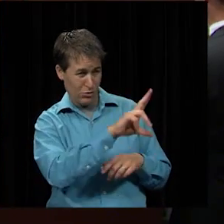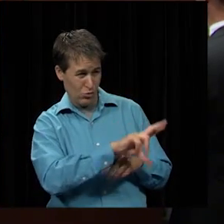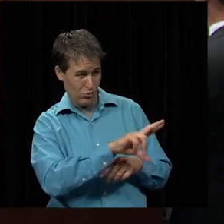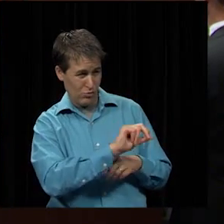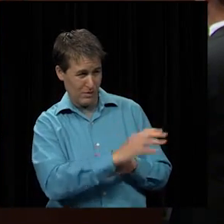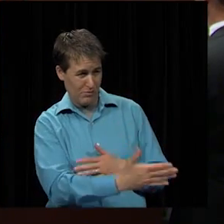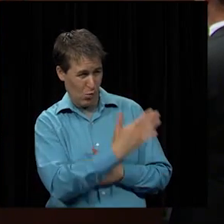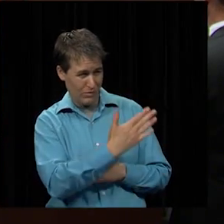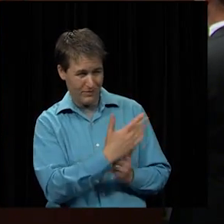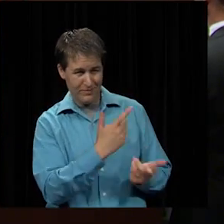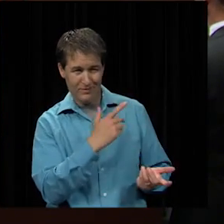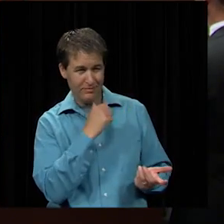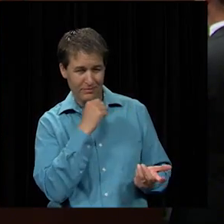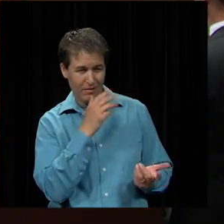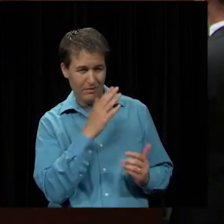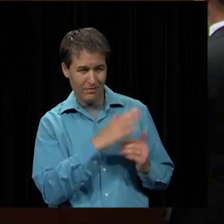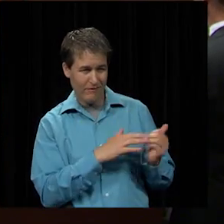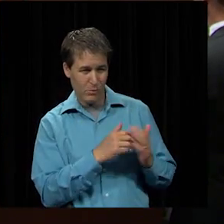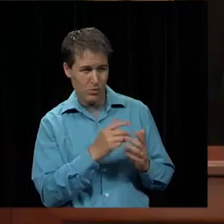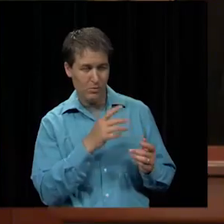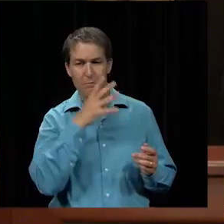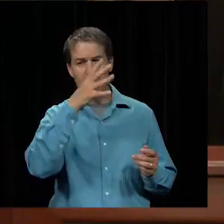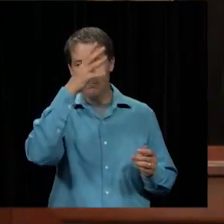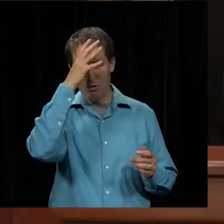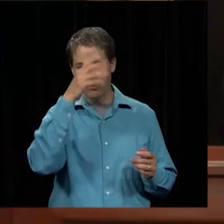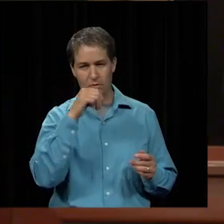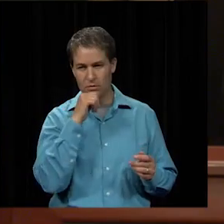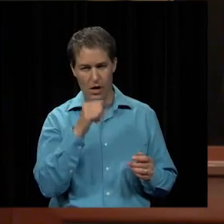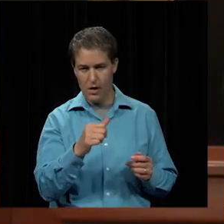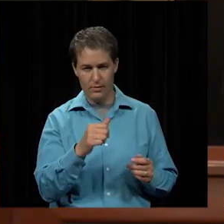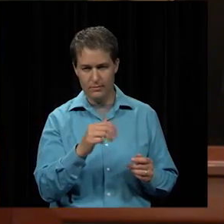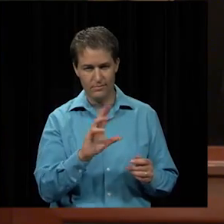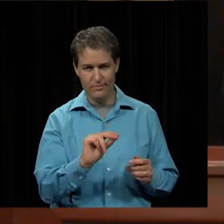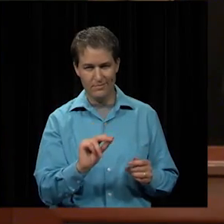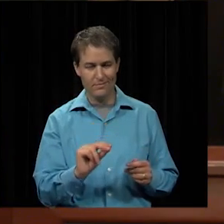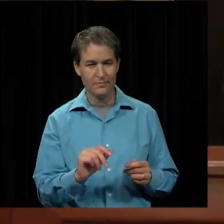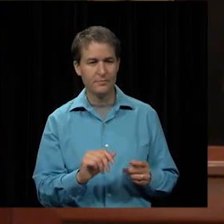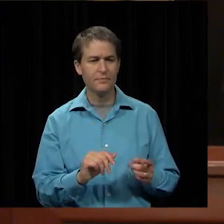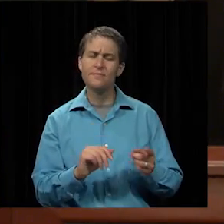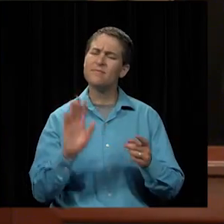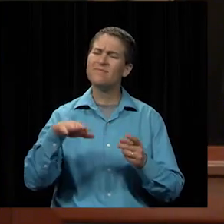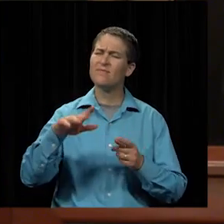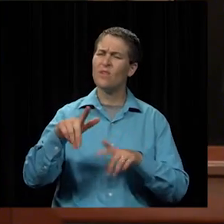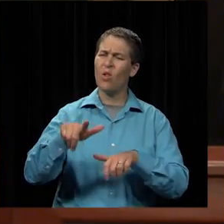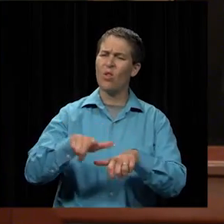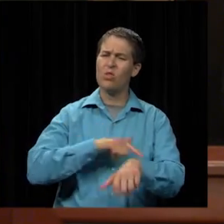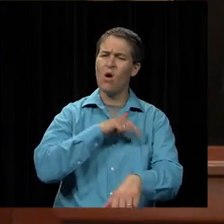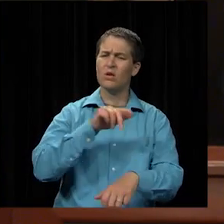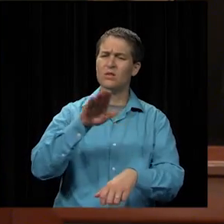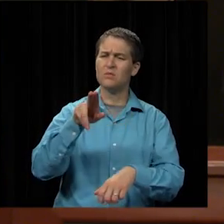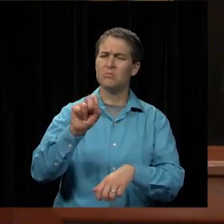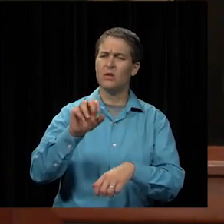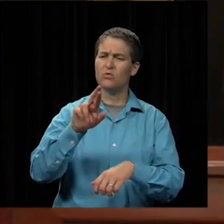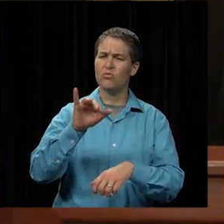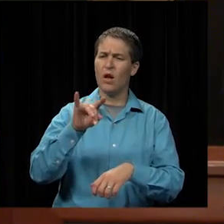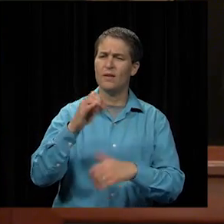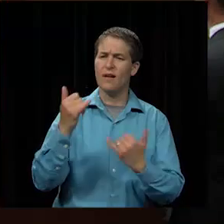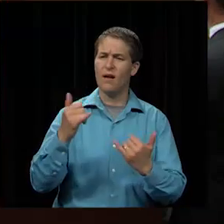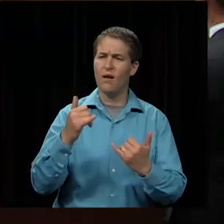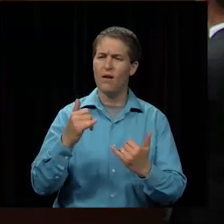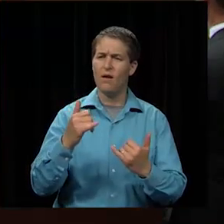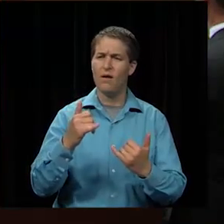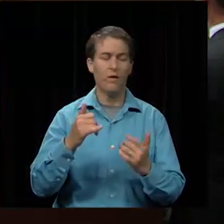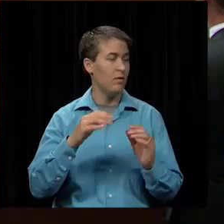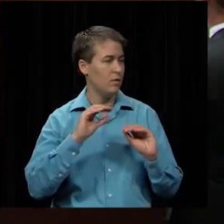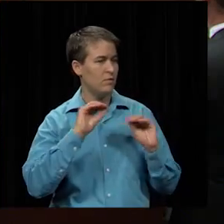yes it's not comfortable yeah right well parents are not going to be what's what's our longest bus ride right now none of our